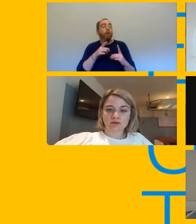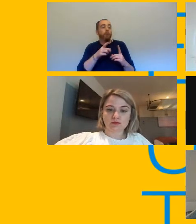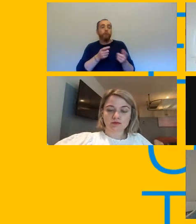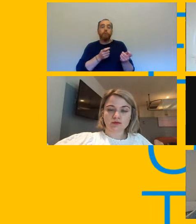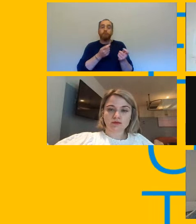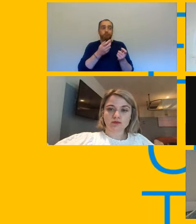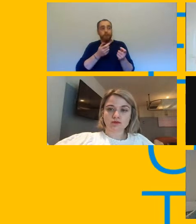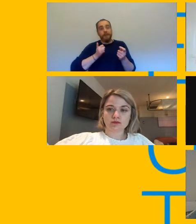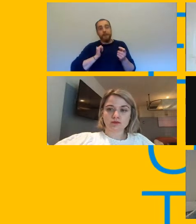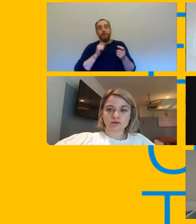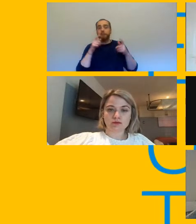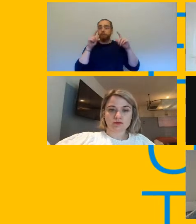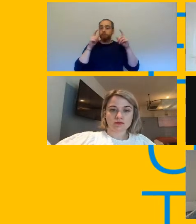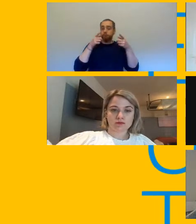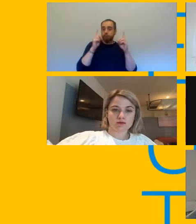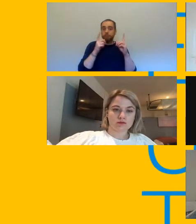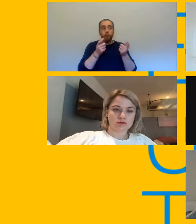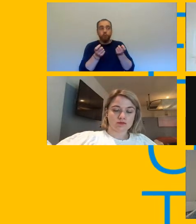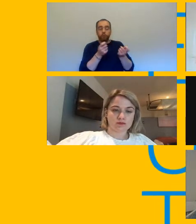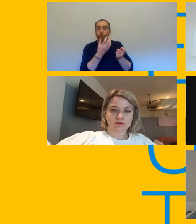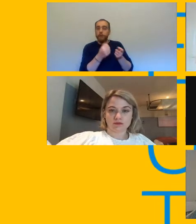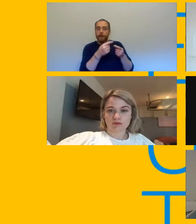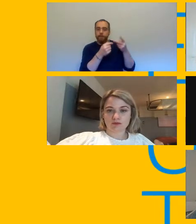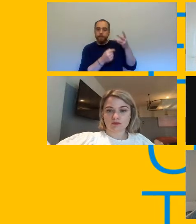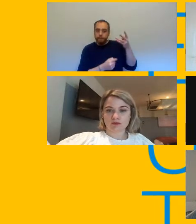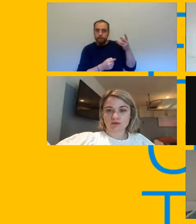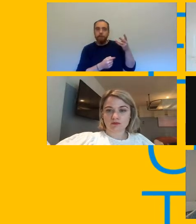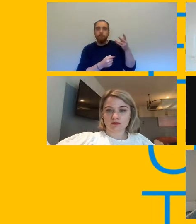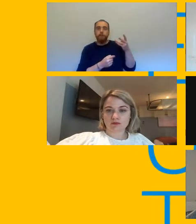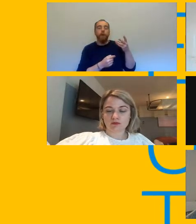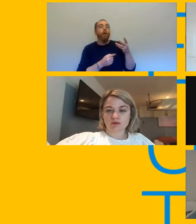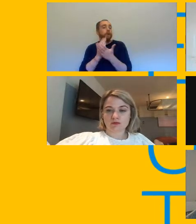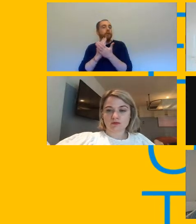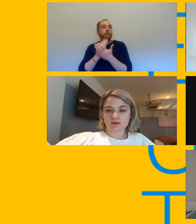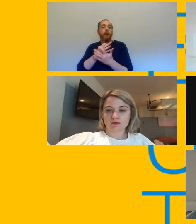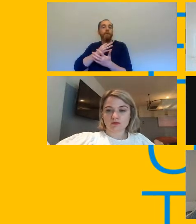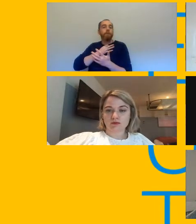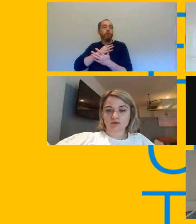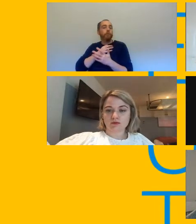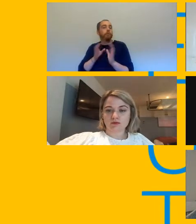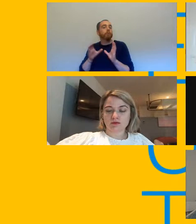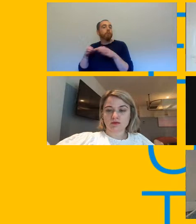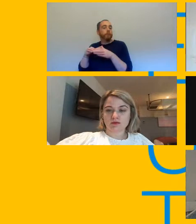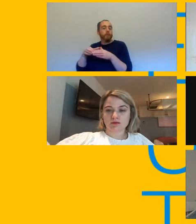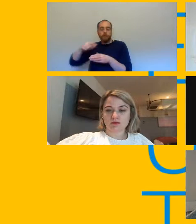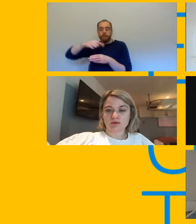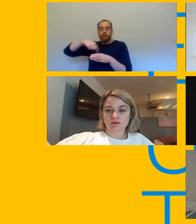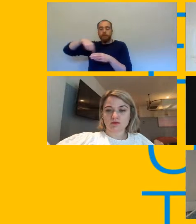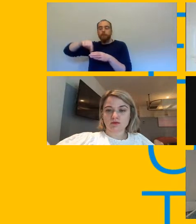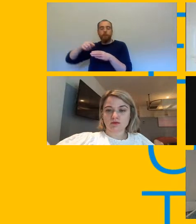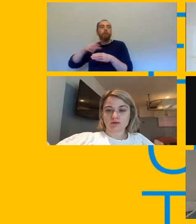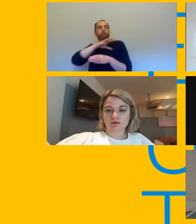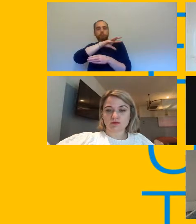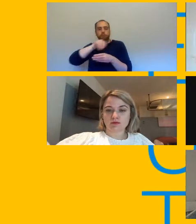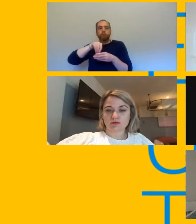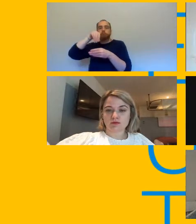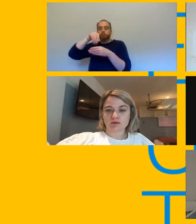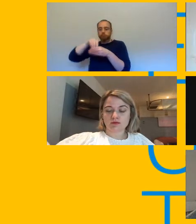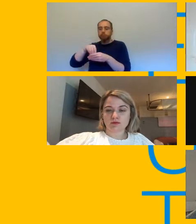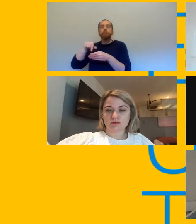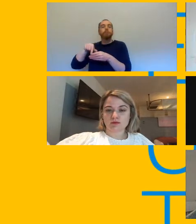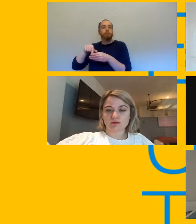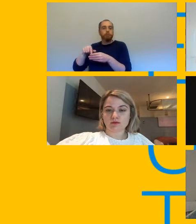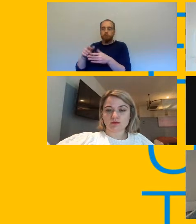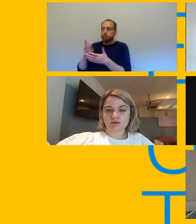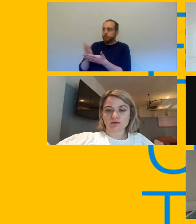safe and we you know we do list vulnerable groups as part of that and also anyone who has um members of their household who are